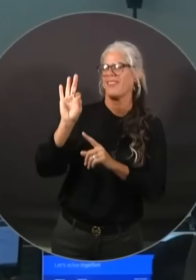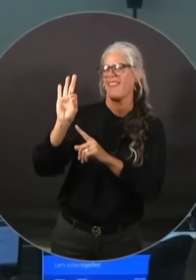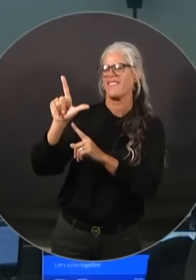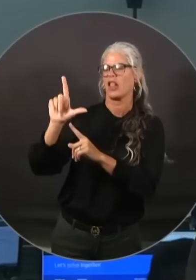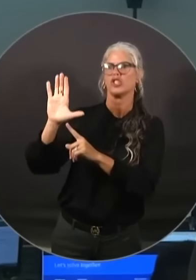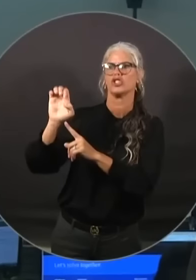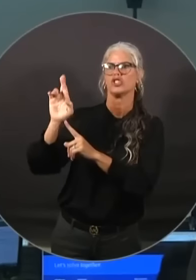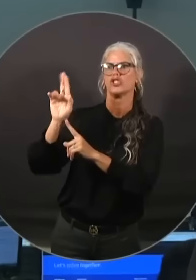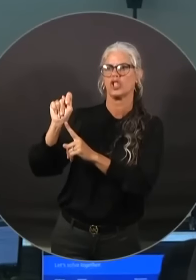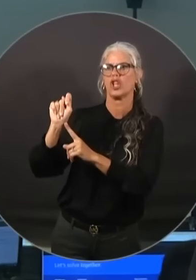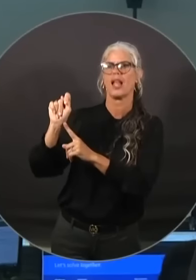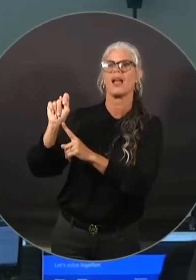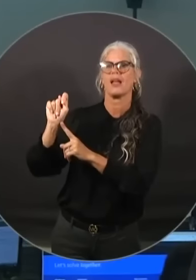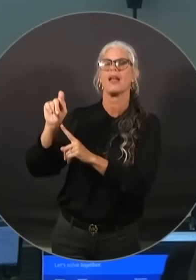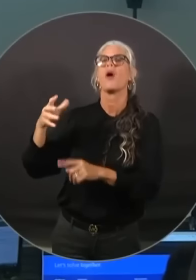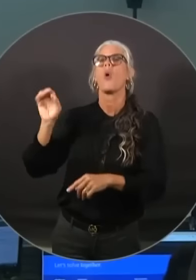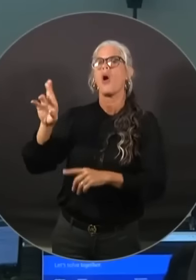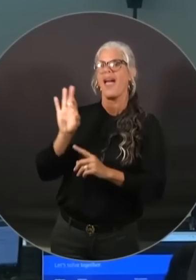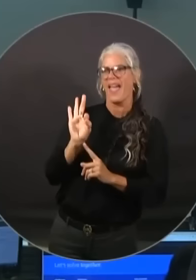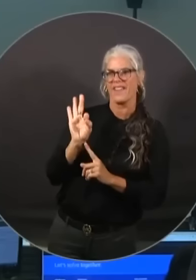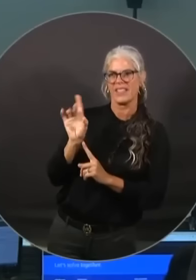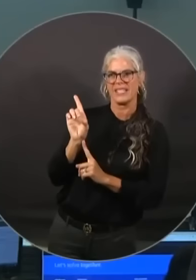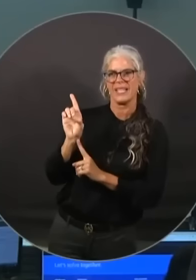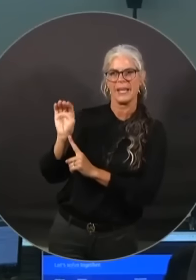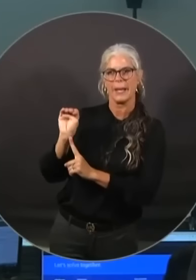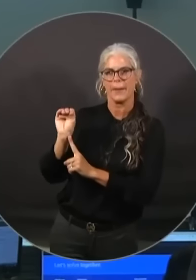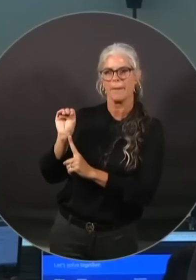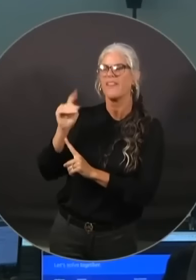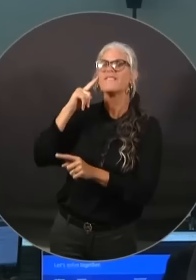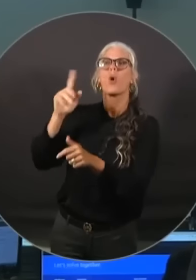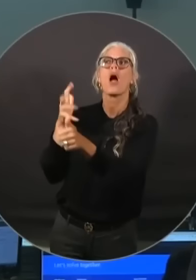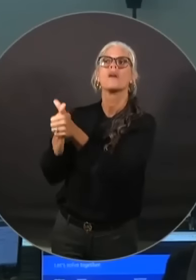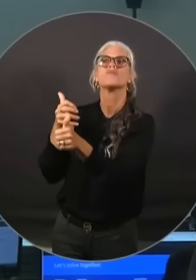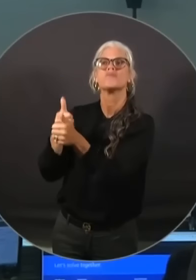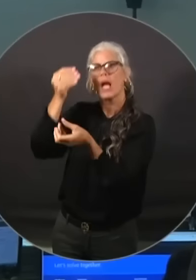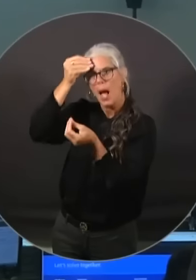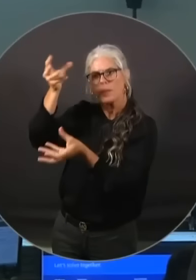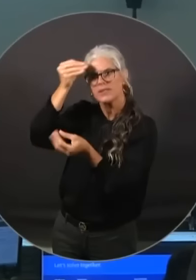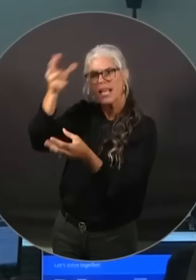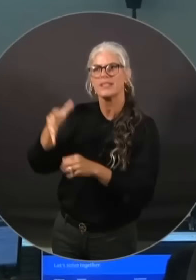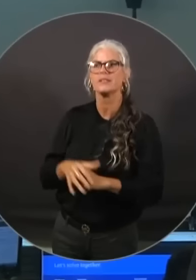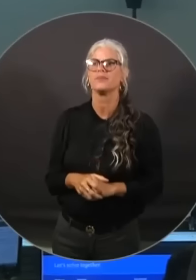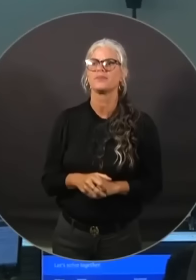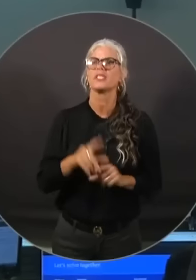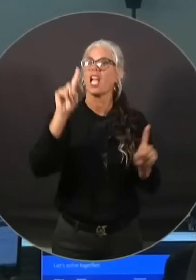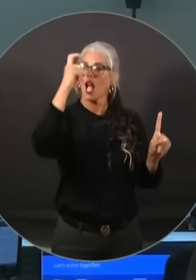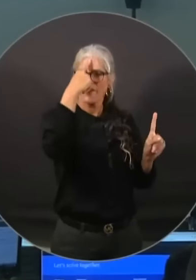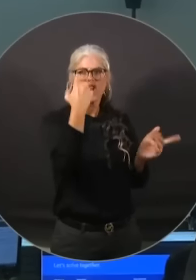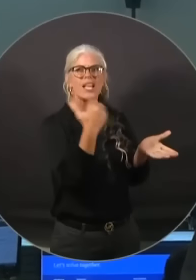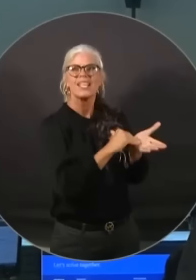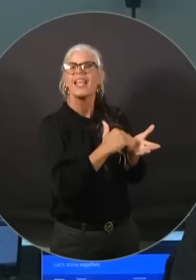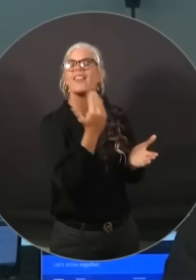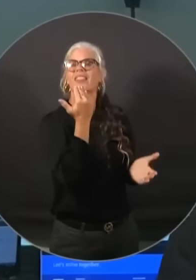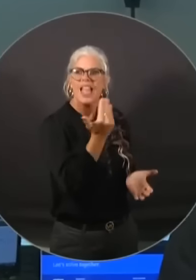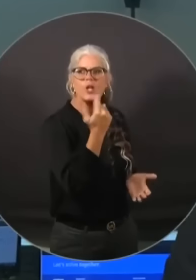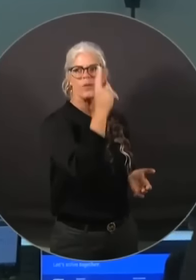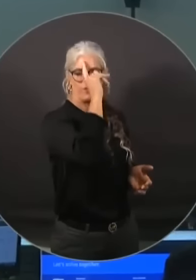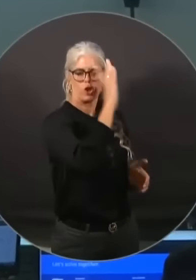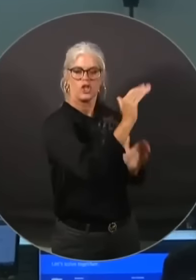fdm for updates. Governor as always thank you so much for your leadership and your assistance as we respond to this disaster.